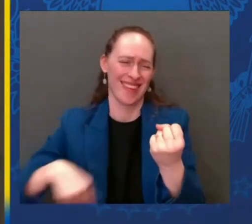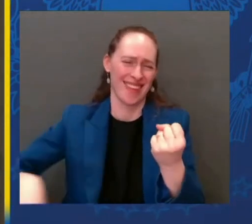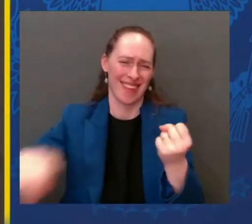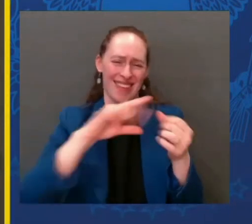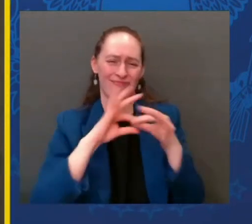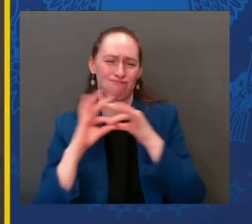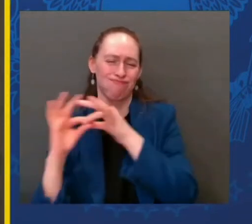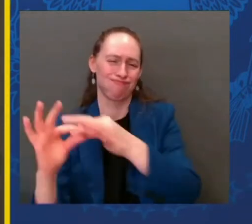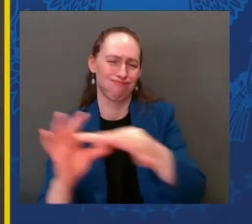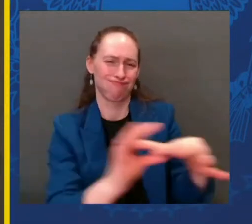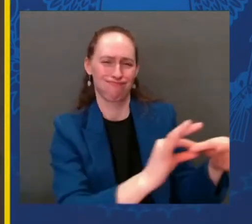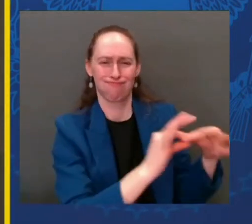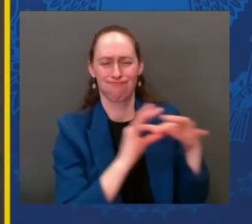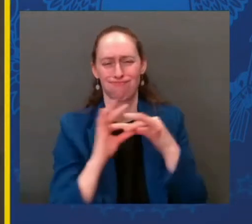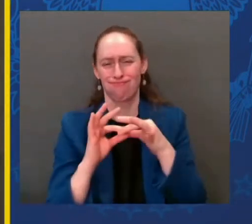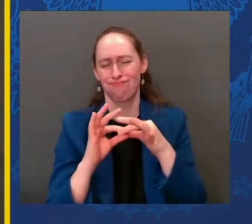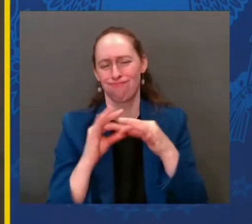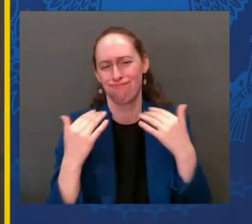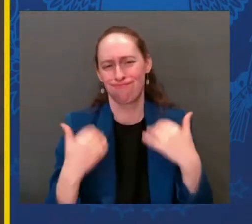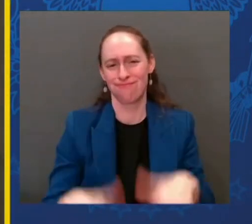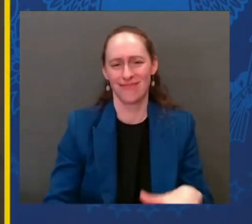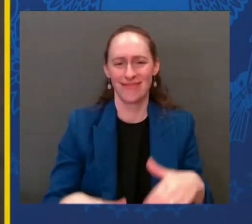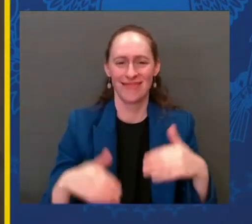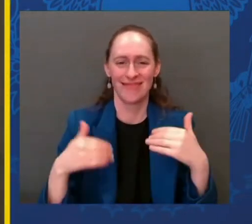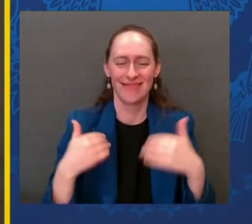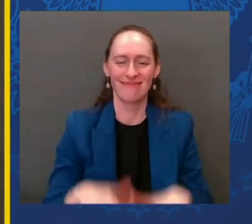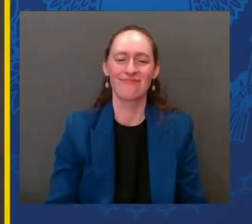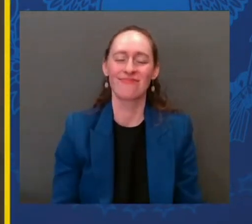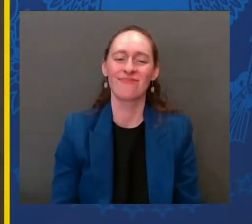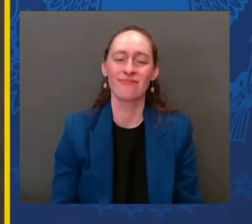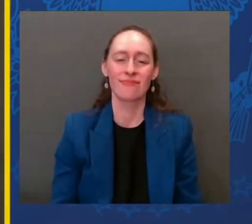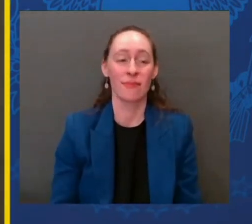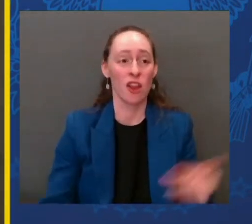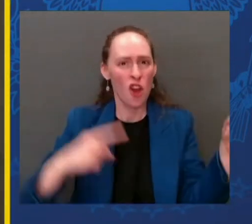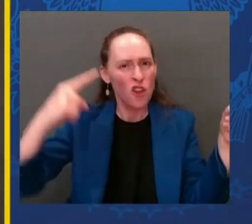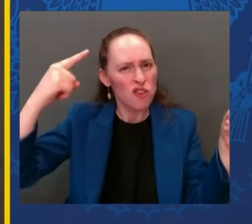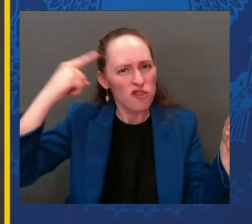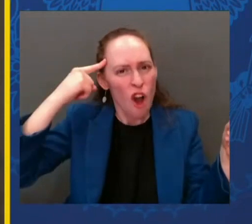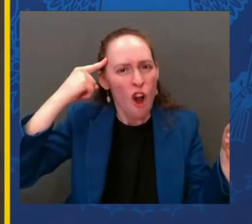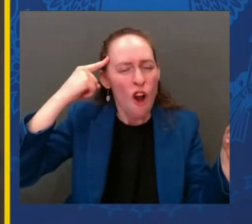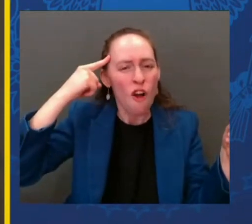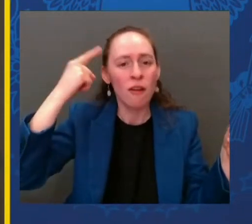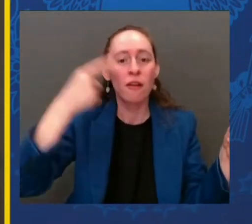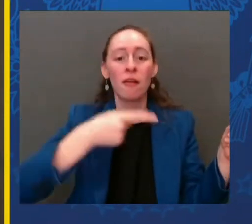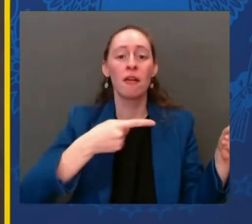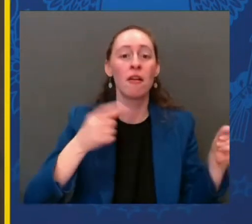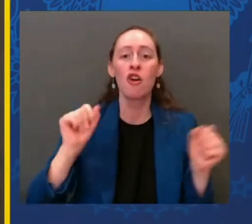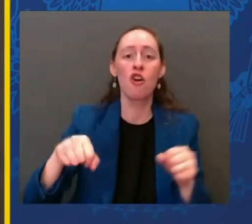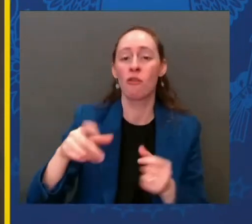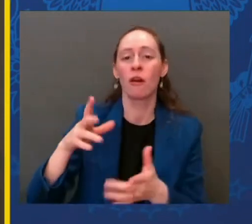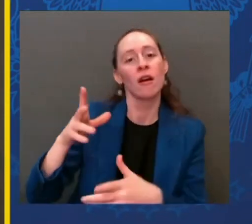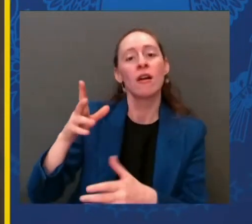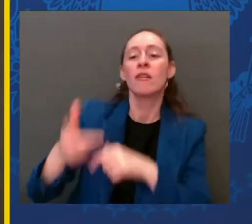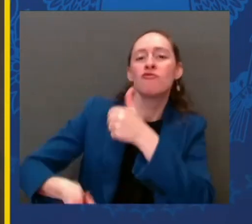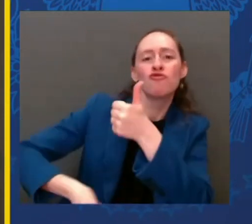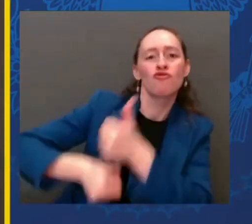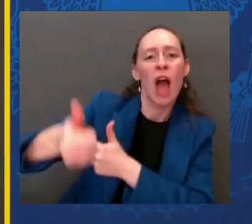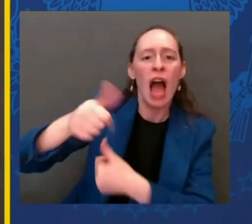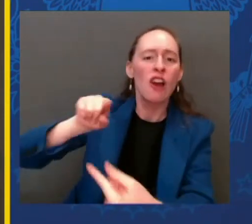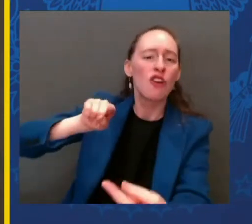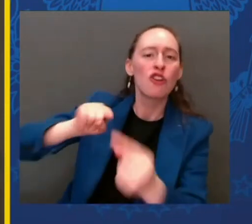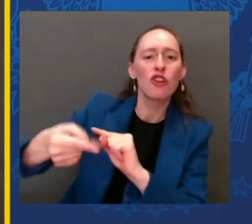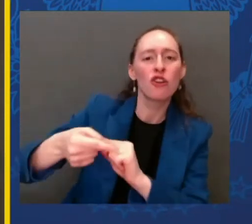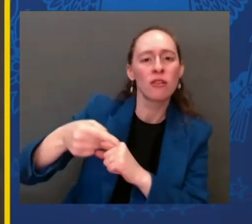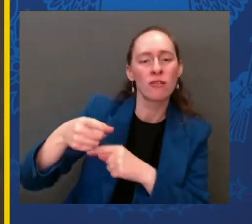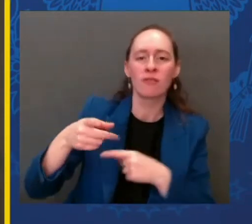energy to crack your resolve — Europe's resolve. Instead, we're working together to end Europe's dependence on Russof —